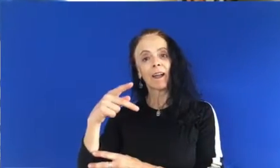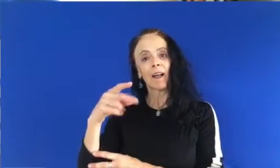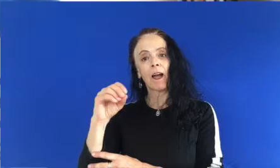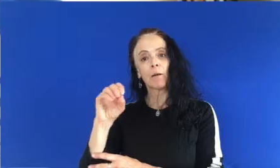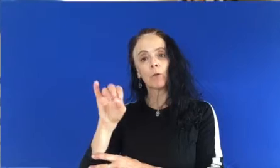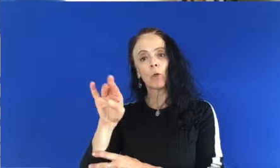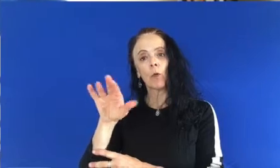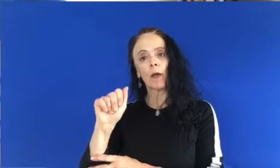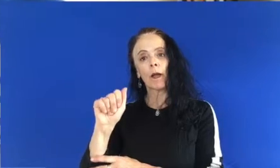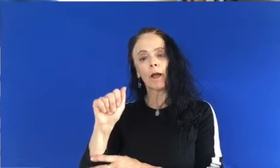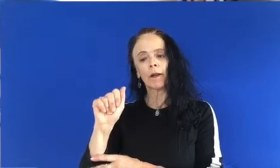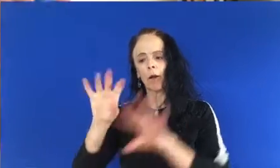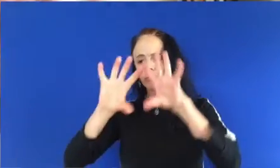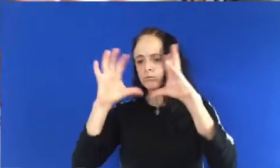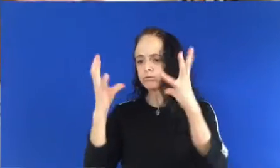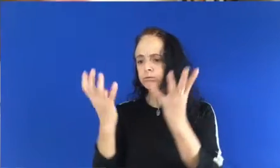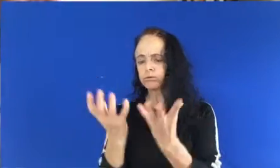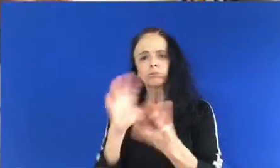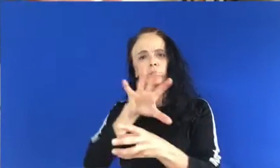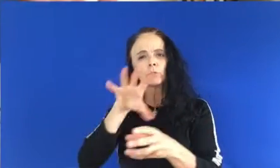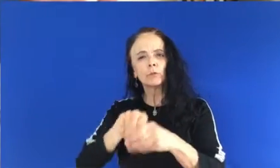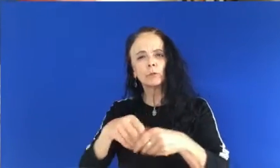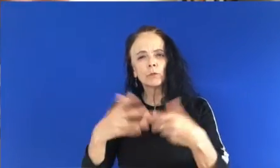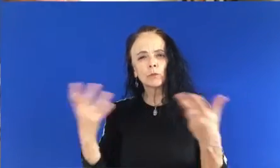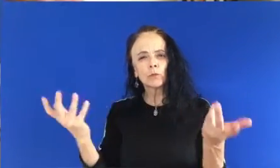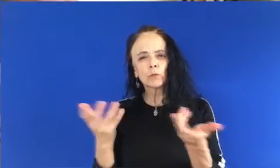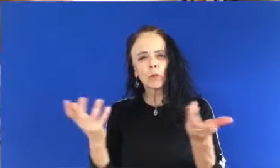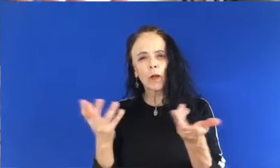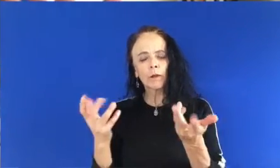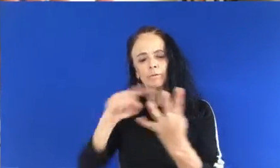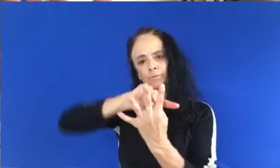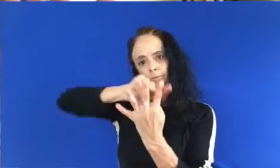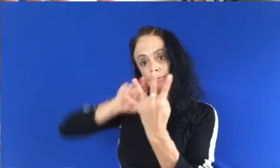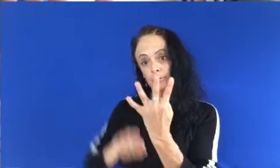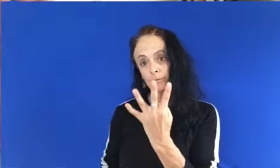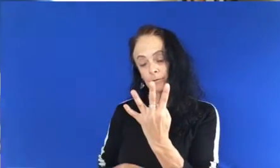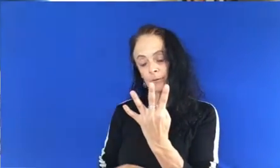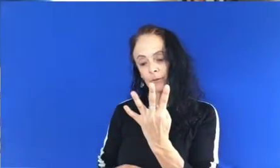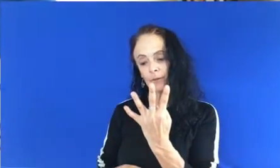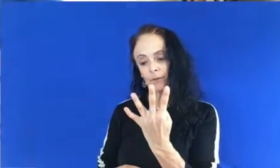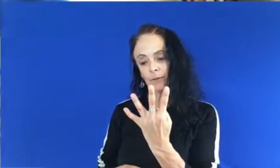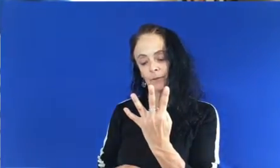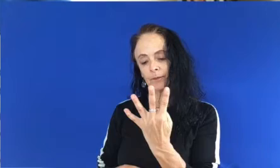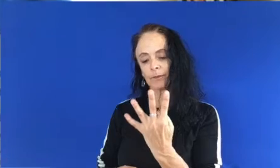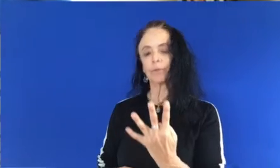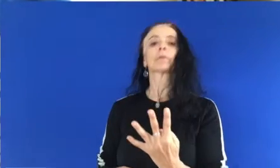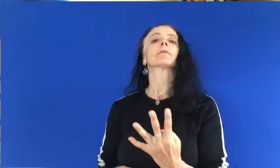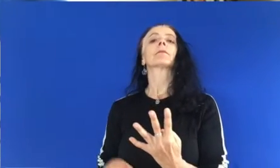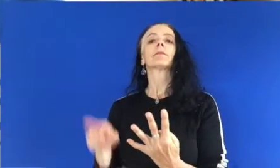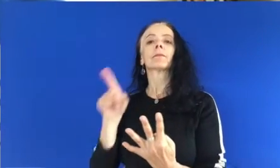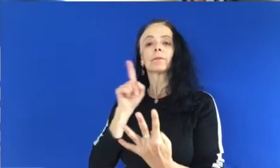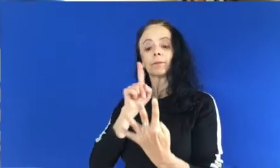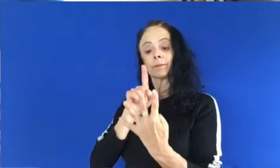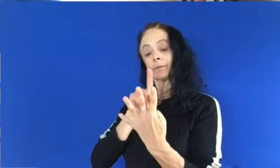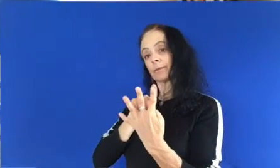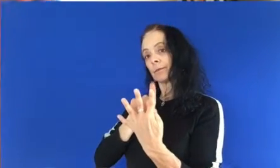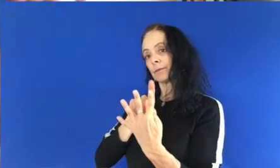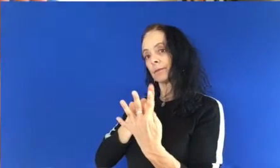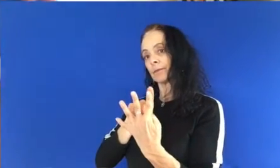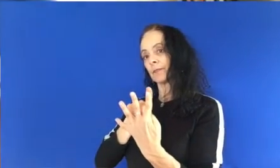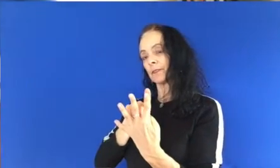Capoeira has four special elements. Capoeira tiene